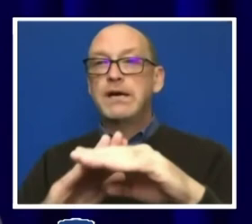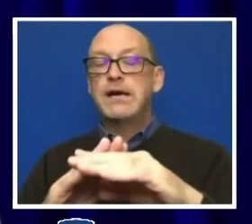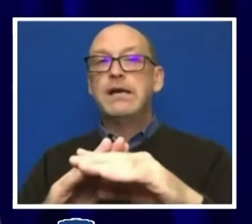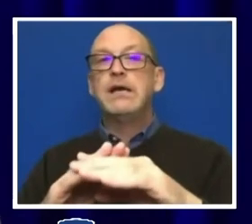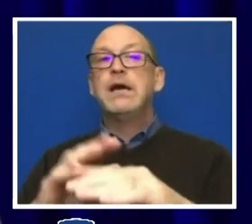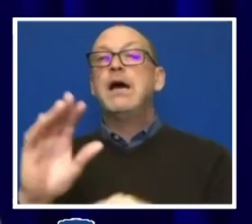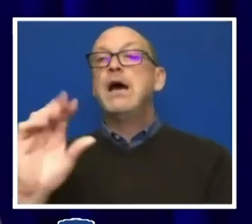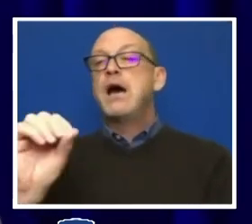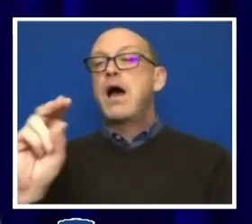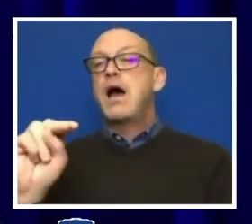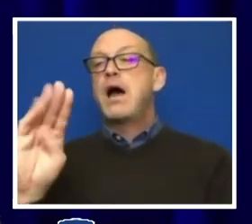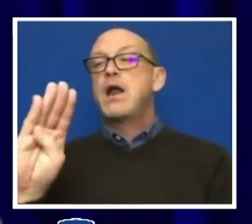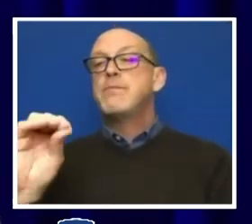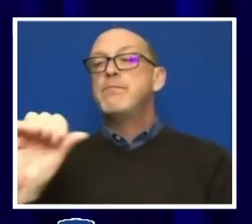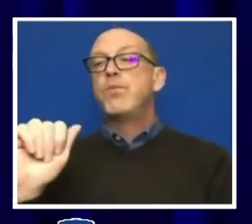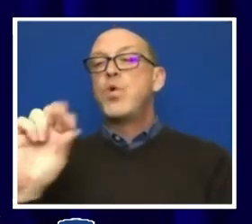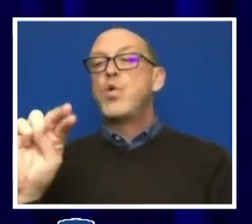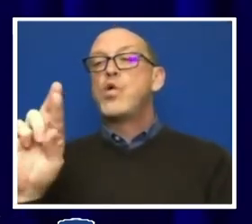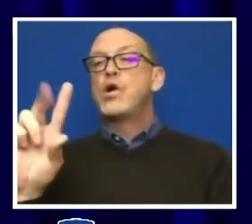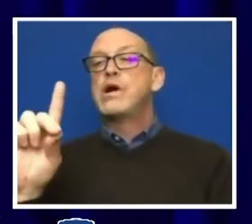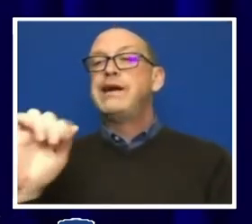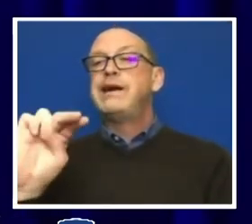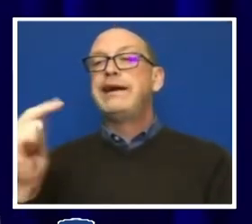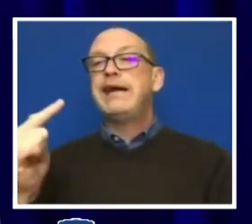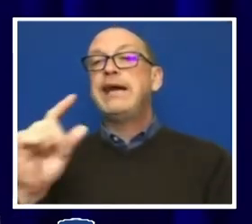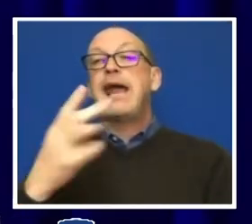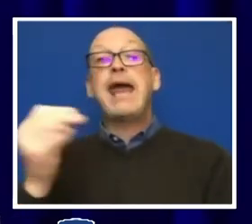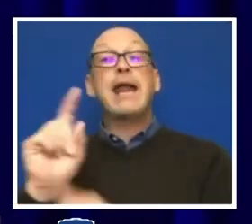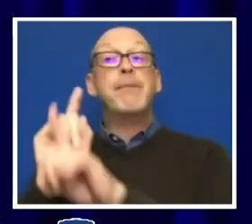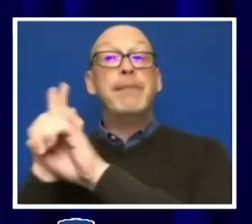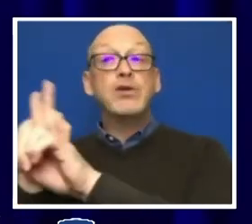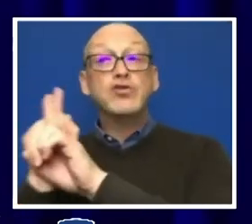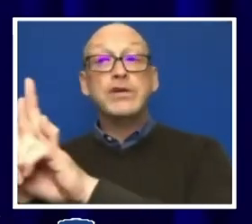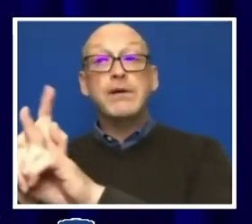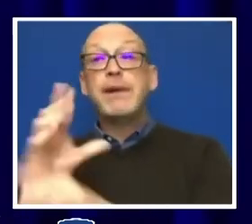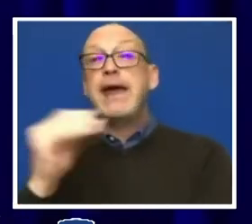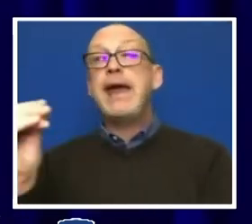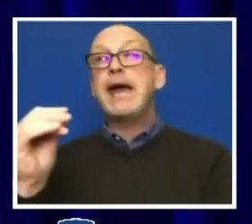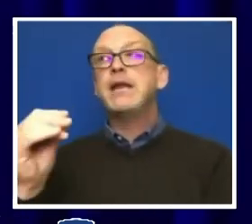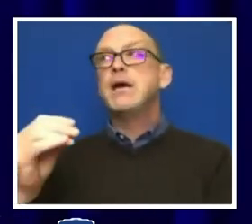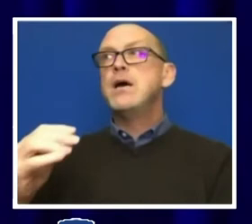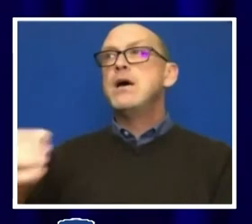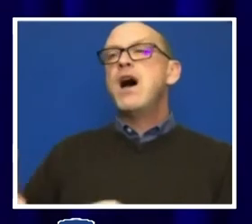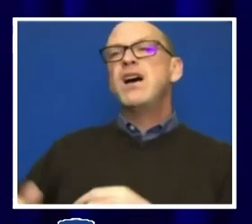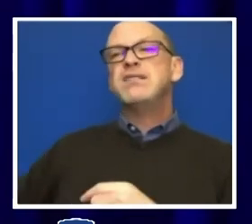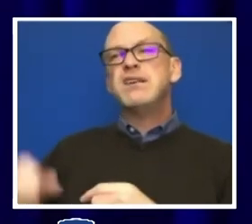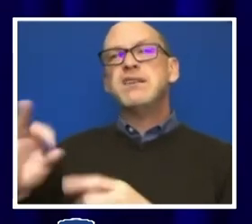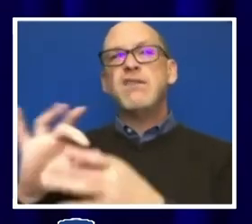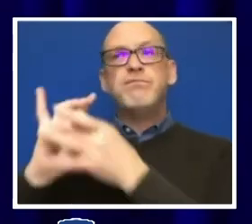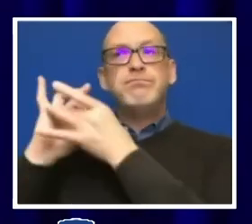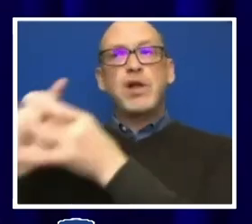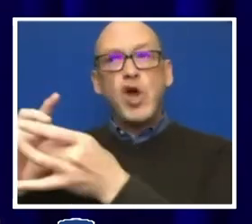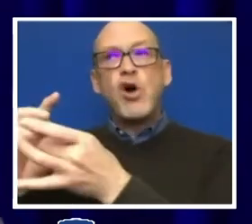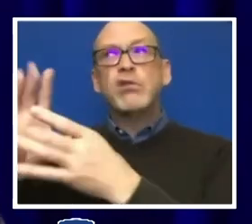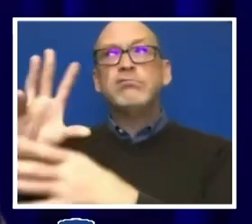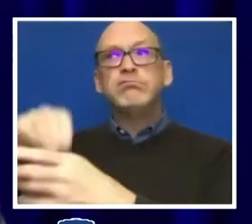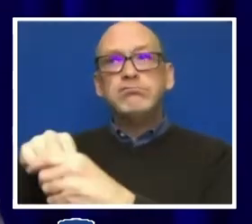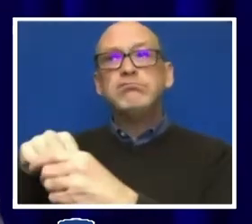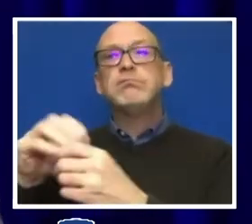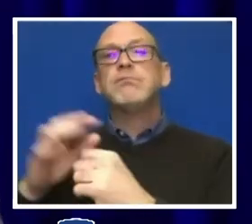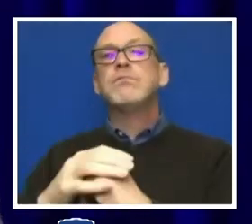and mentorship, a sense of belonging and equitable practices and policies.